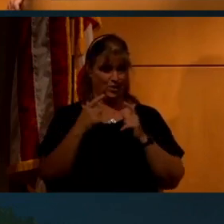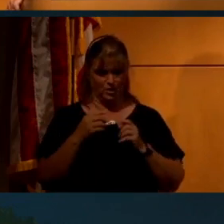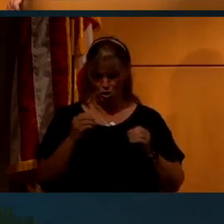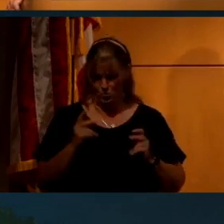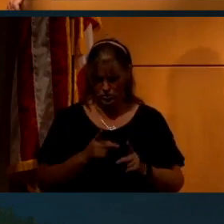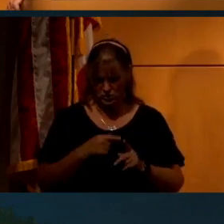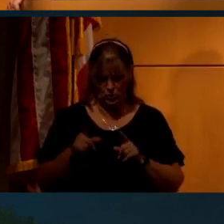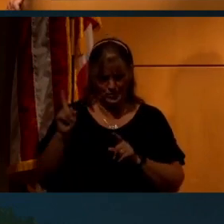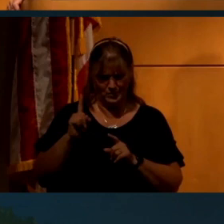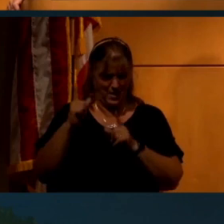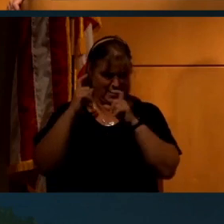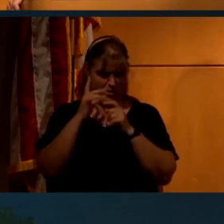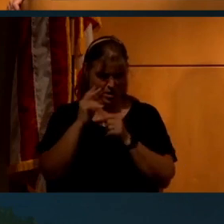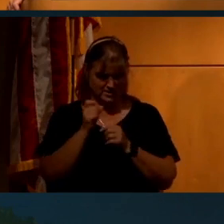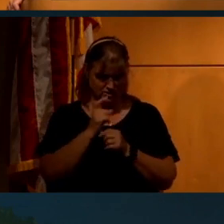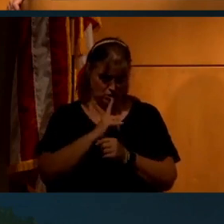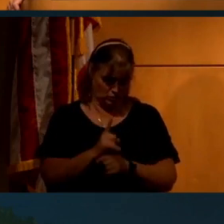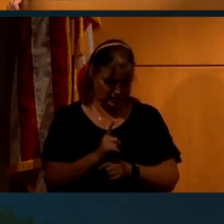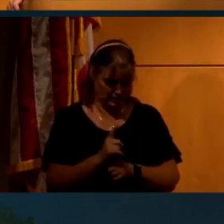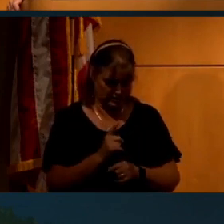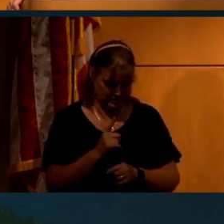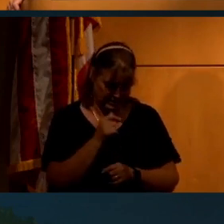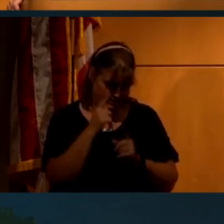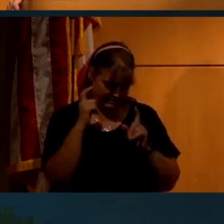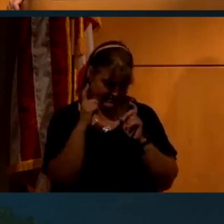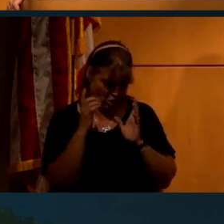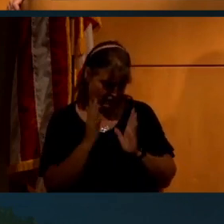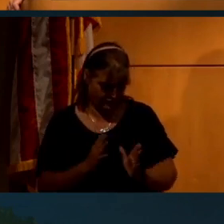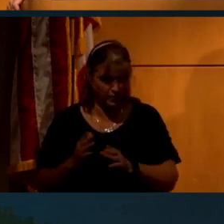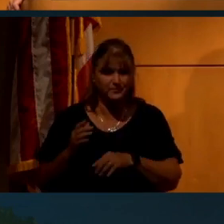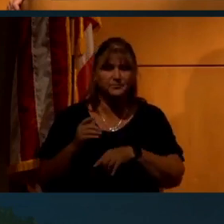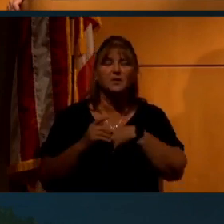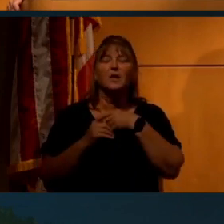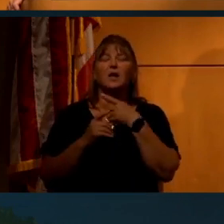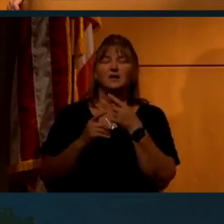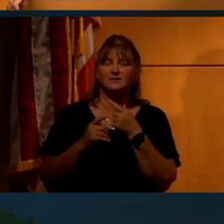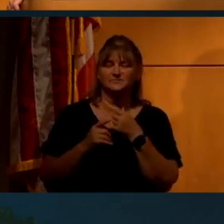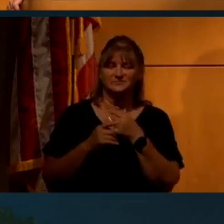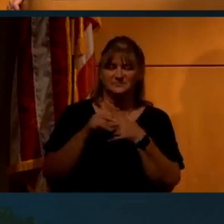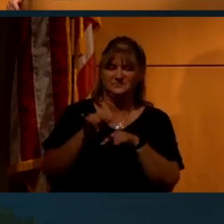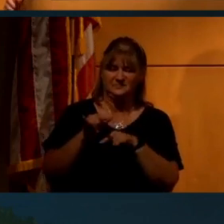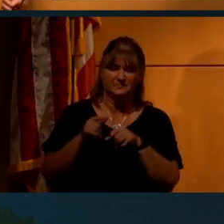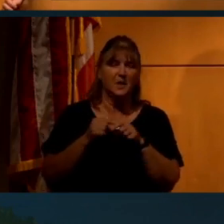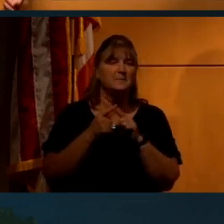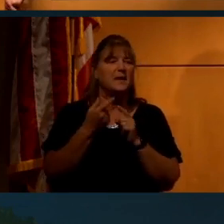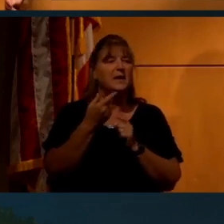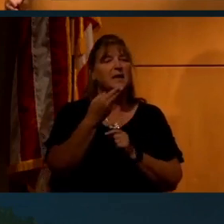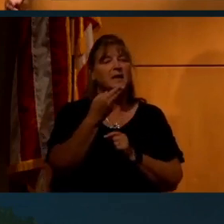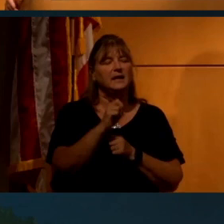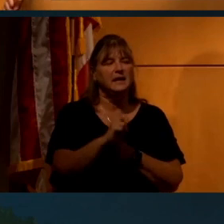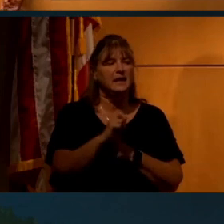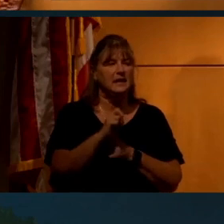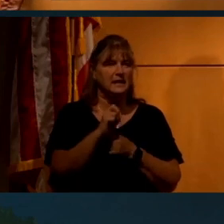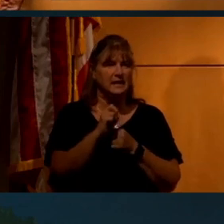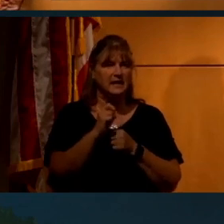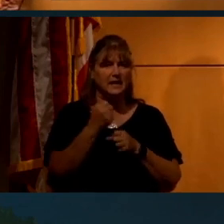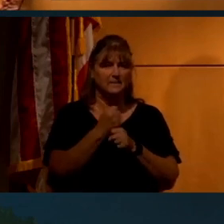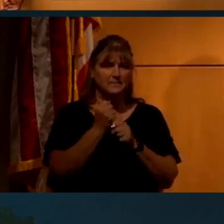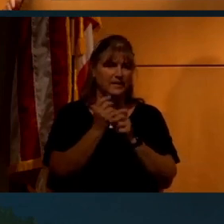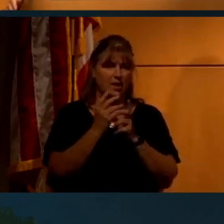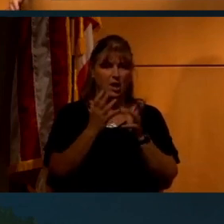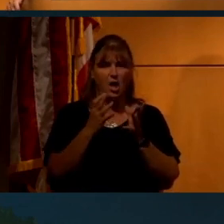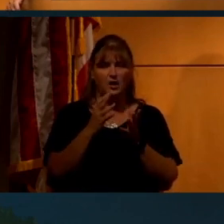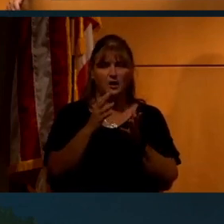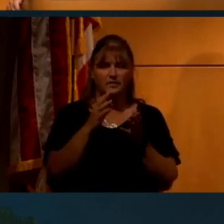human would stand behind a camera unless they're actually a photographer. In fact, he made a lot of